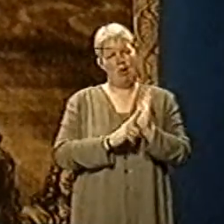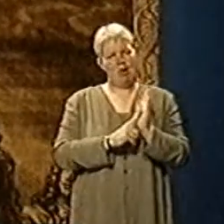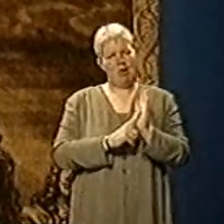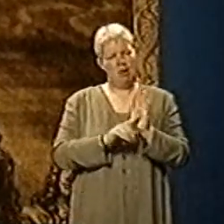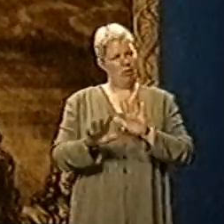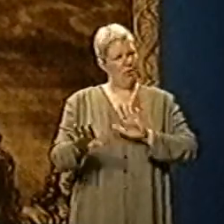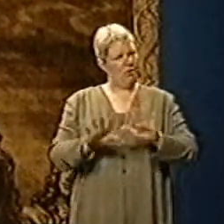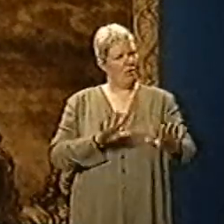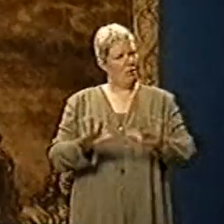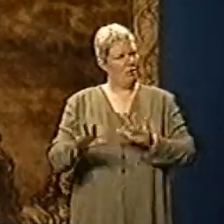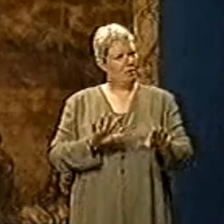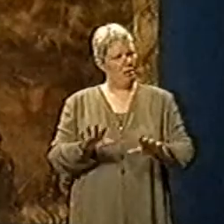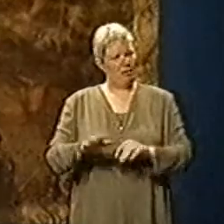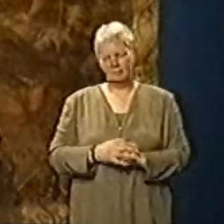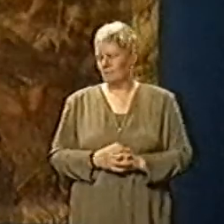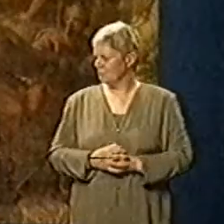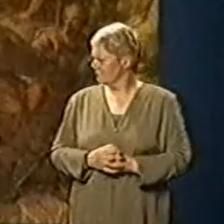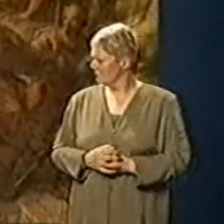protectorate.